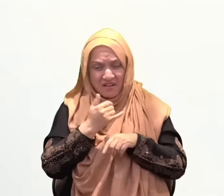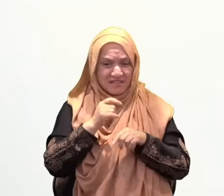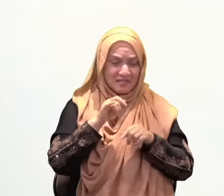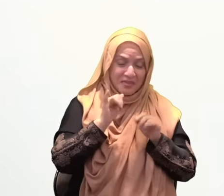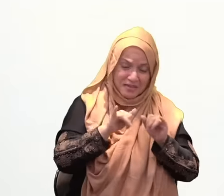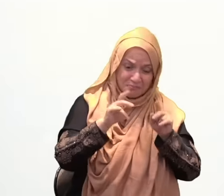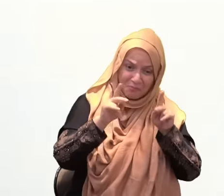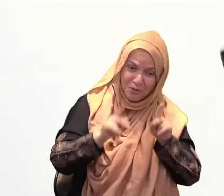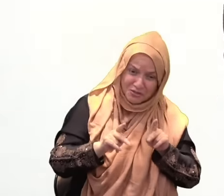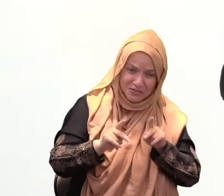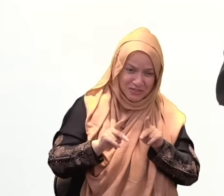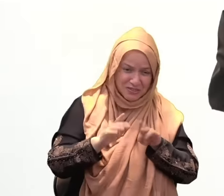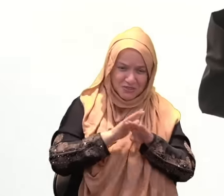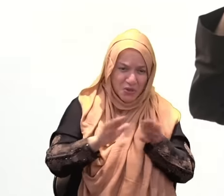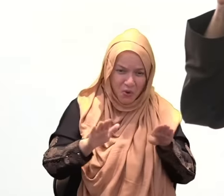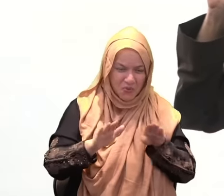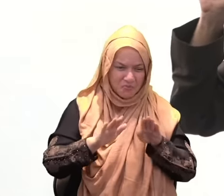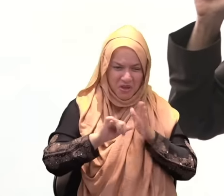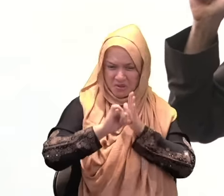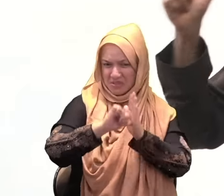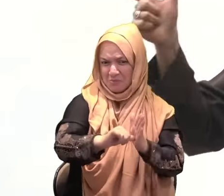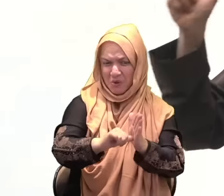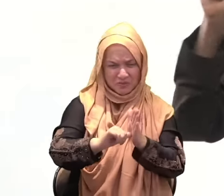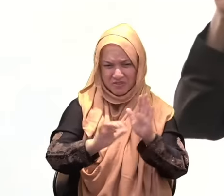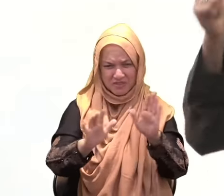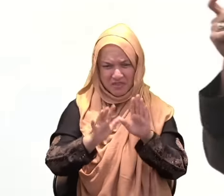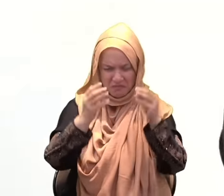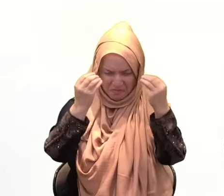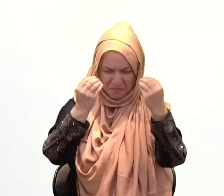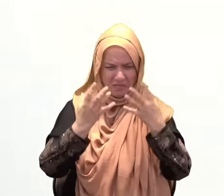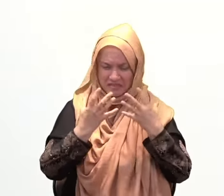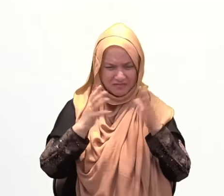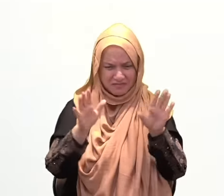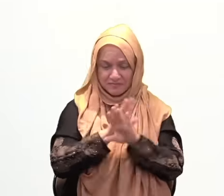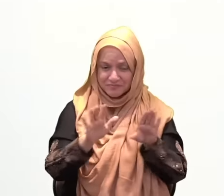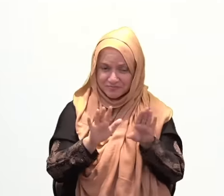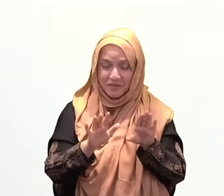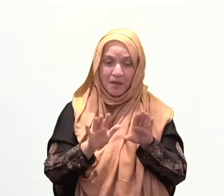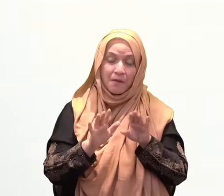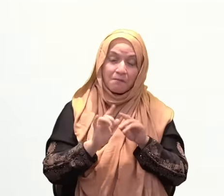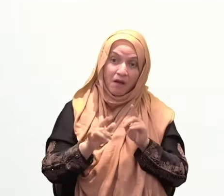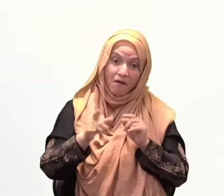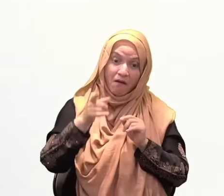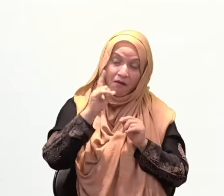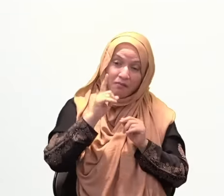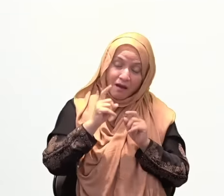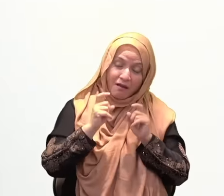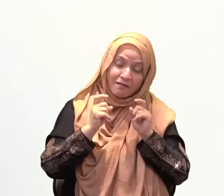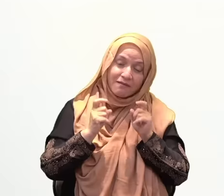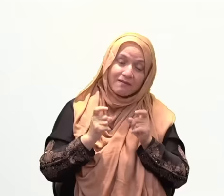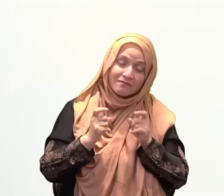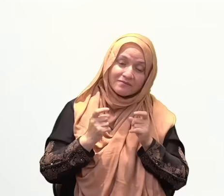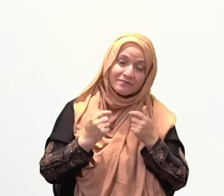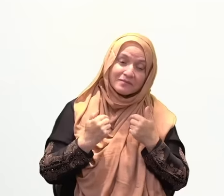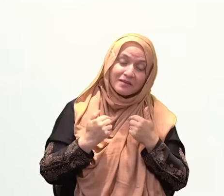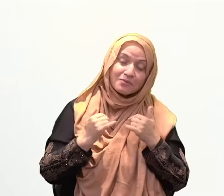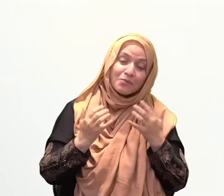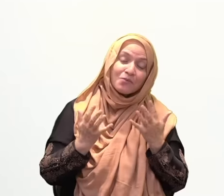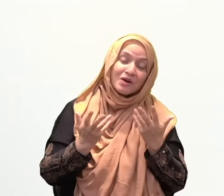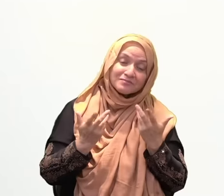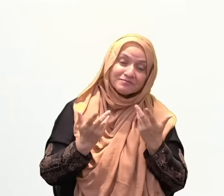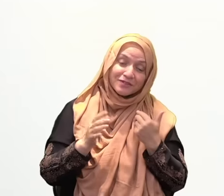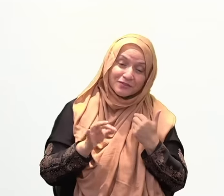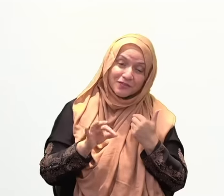make it more dominant in your life even just through your perspective, through your perception. And what made the Prophet salallahu alayhi wa sallam so amazing in this regard